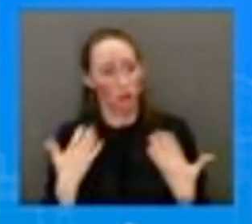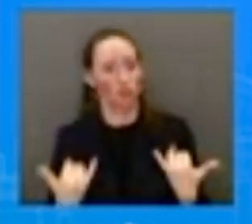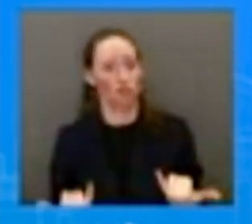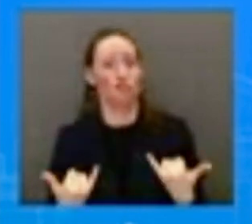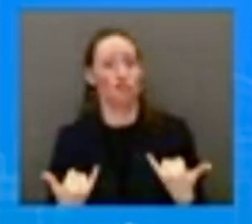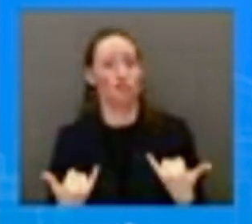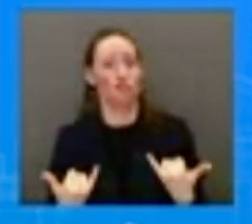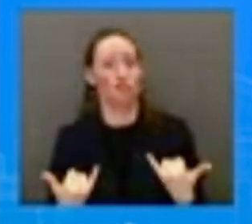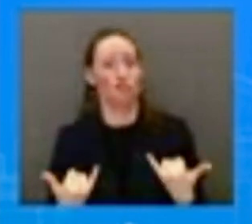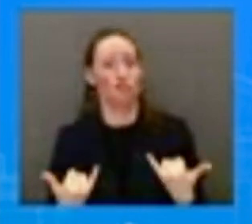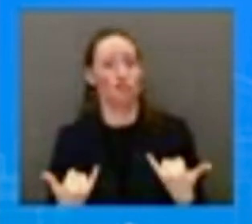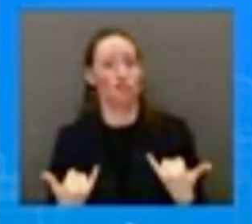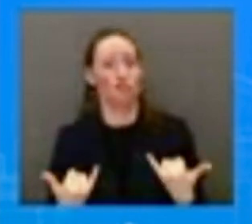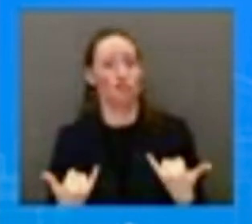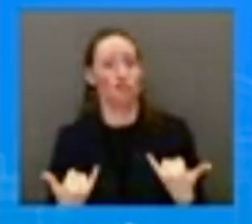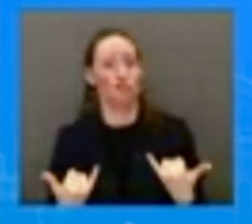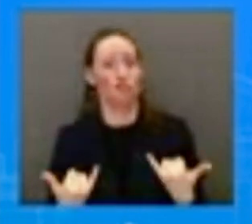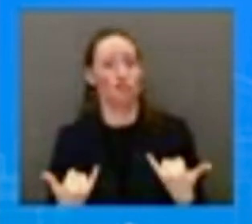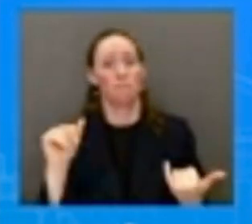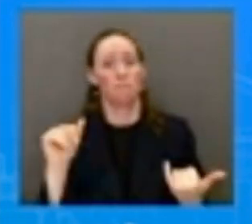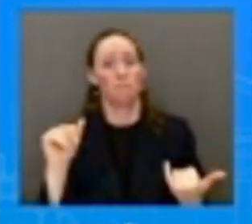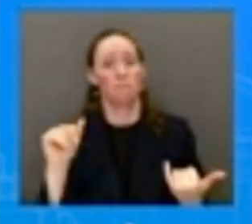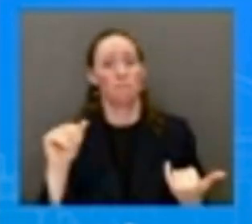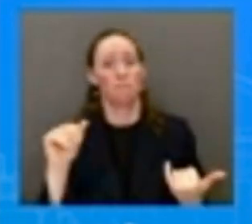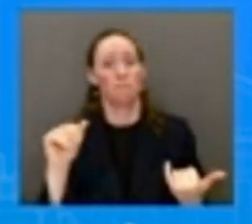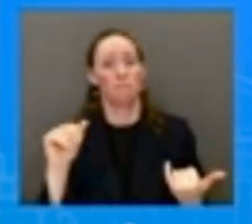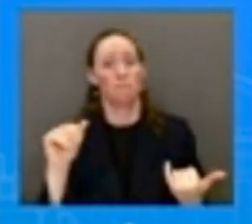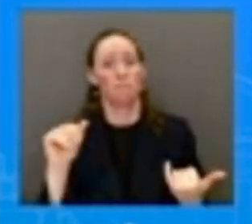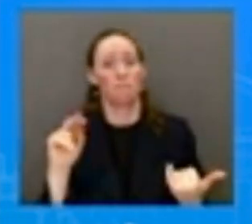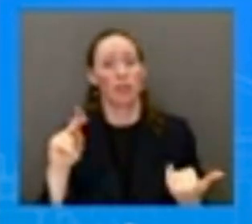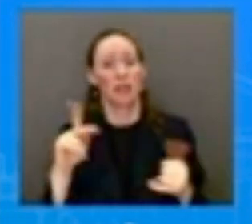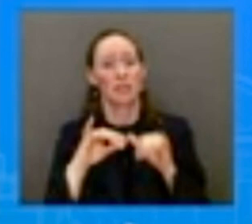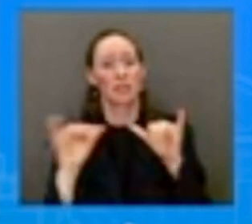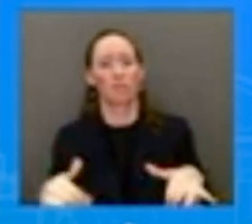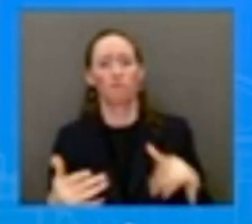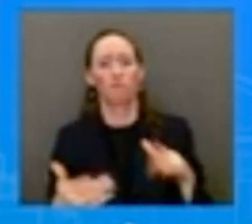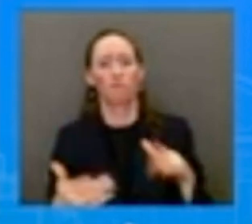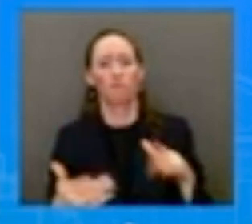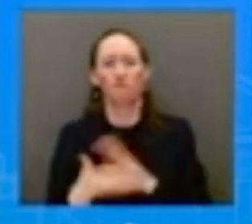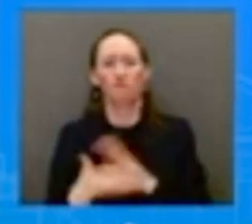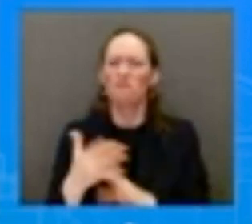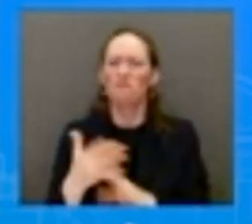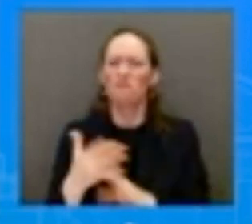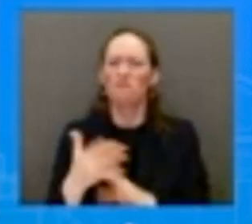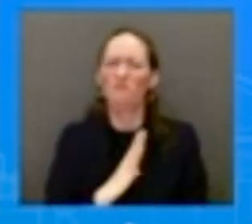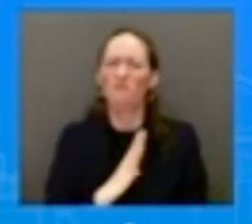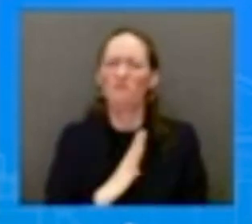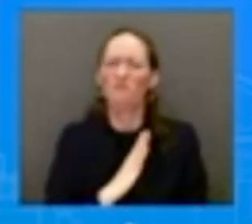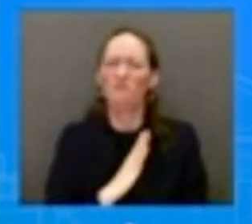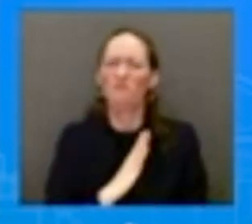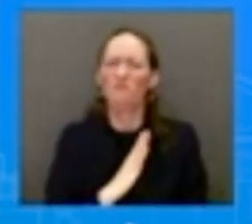and forceful actions to strengthen the public confidence, you've heard me